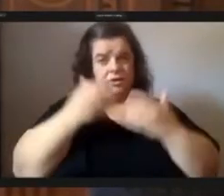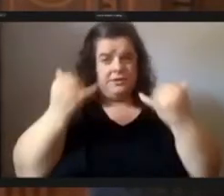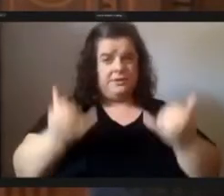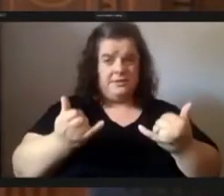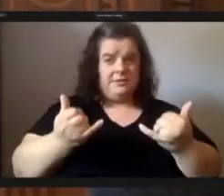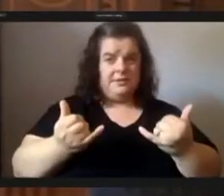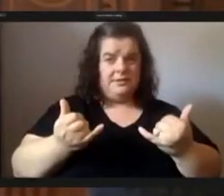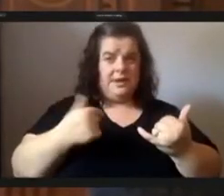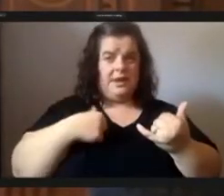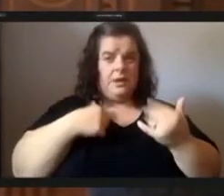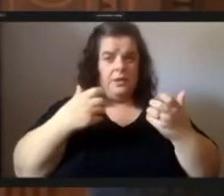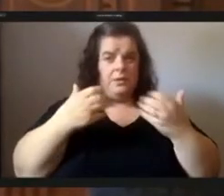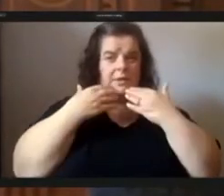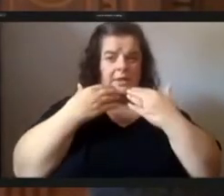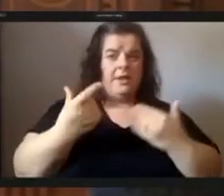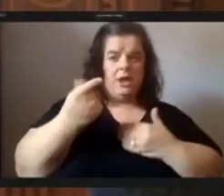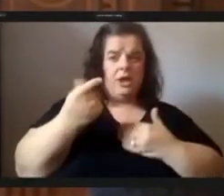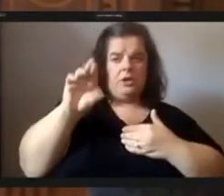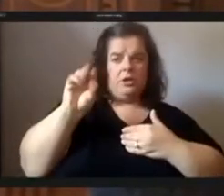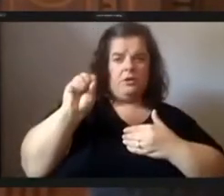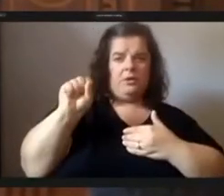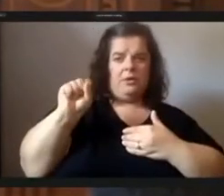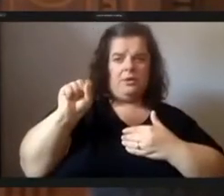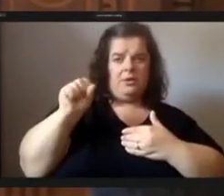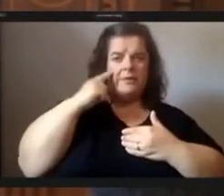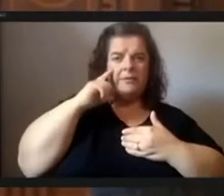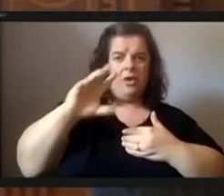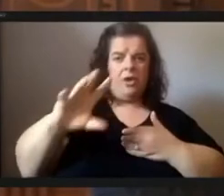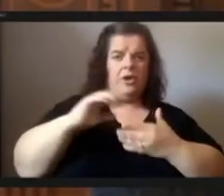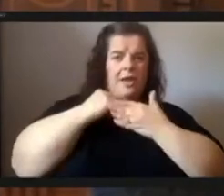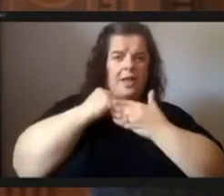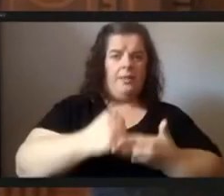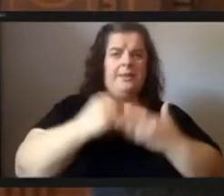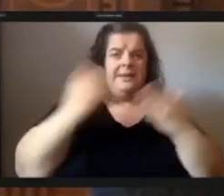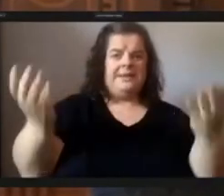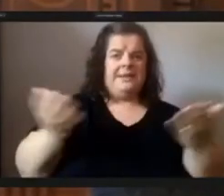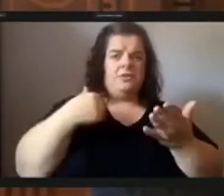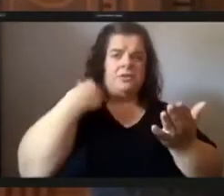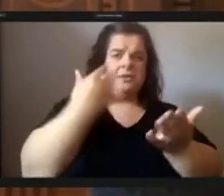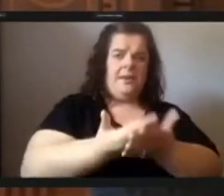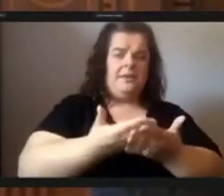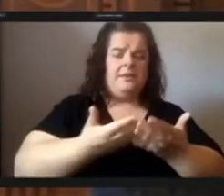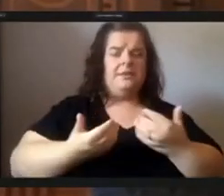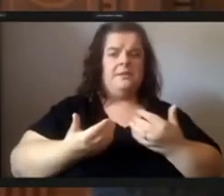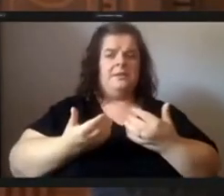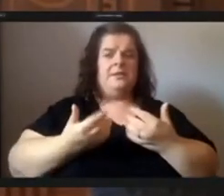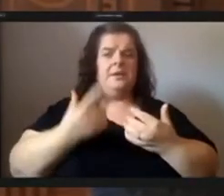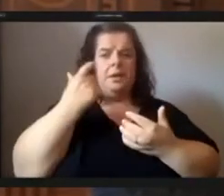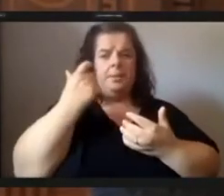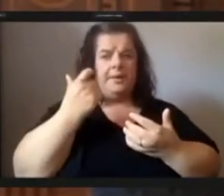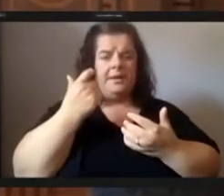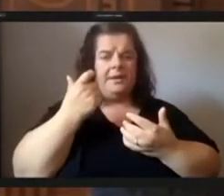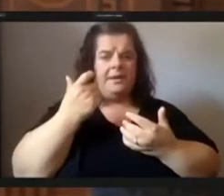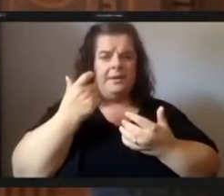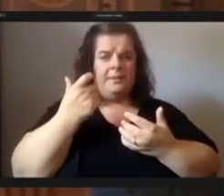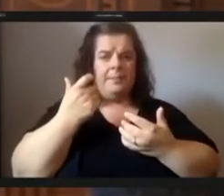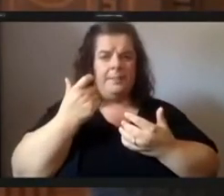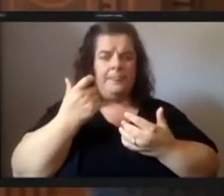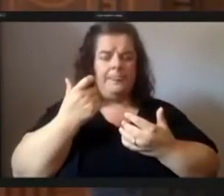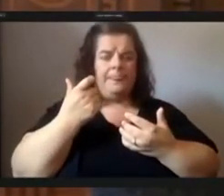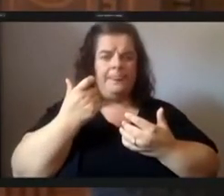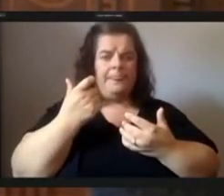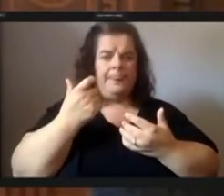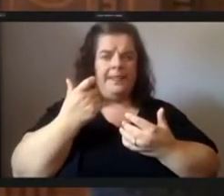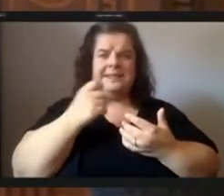like to thank councilman gross for helping us get here together because not enough attention is being given